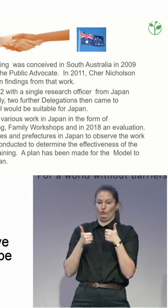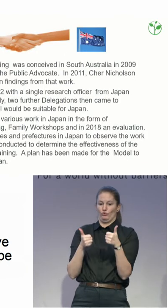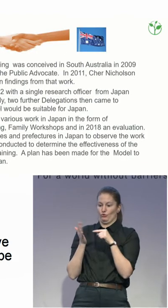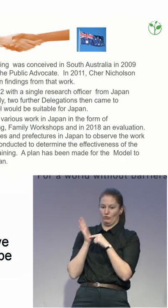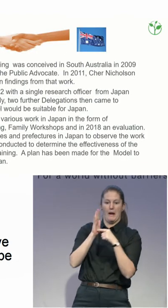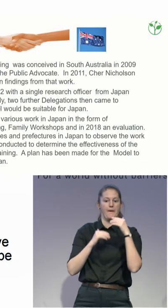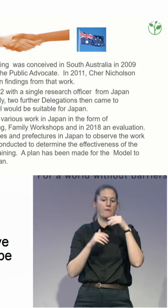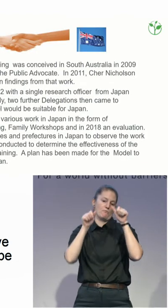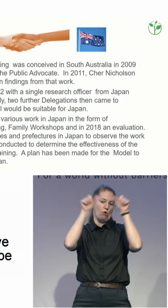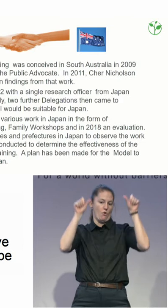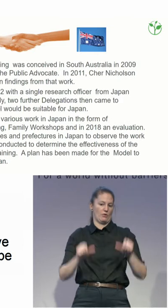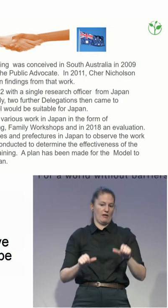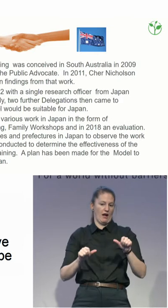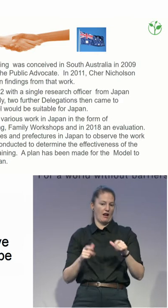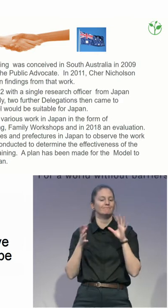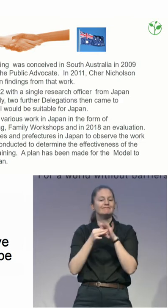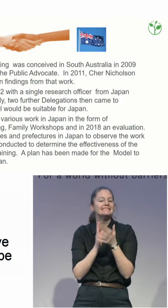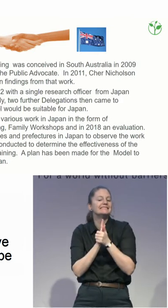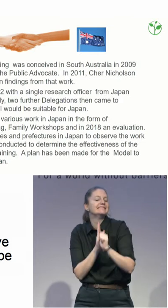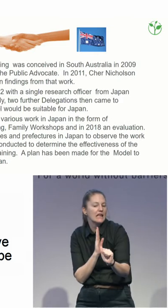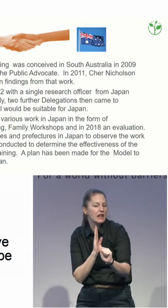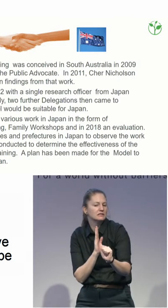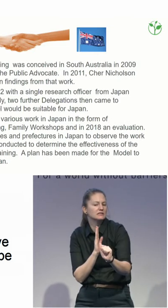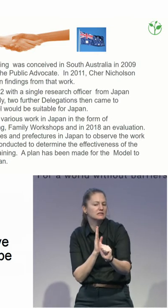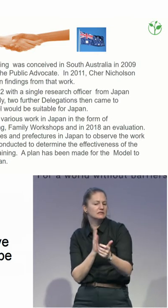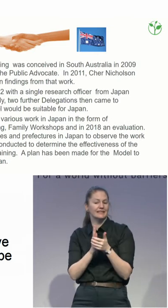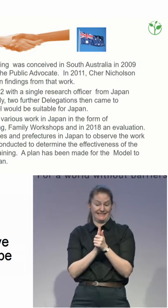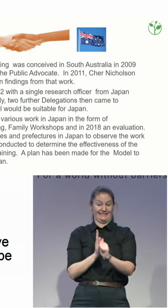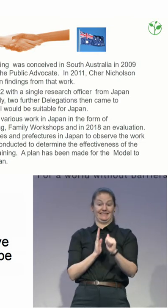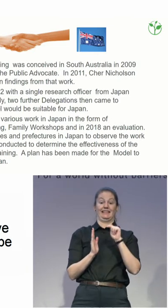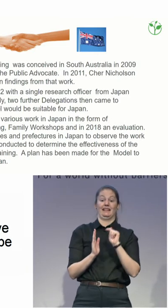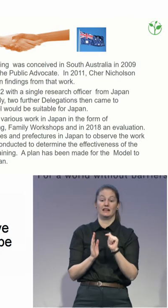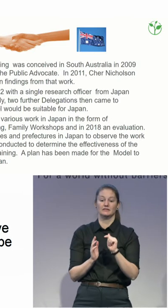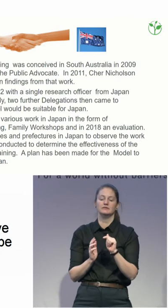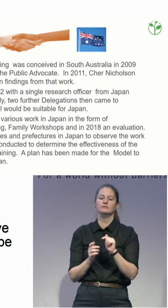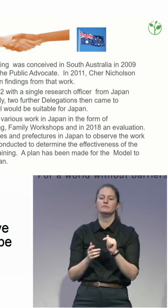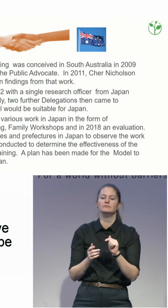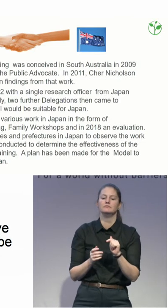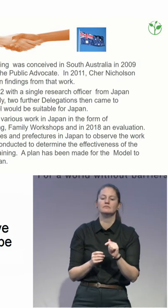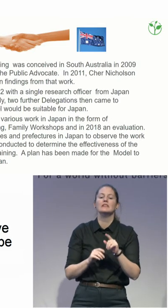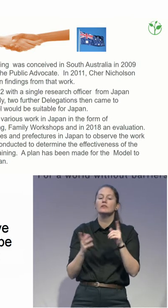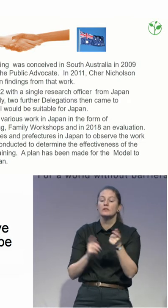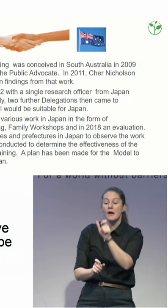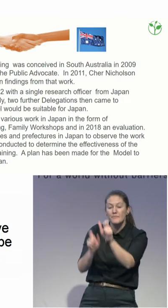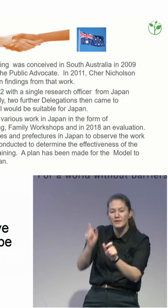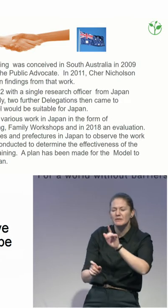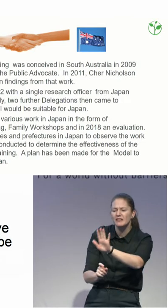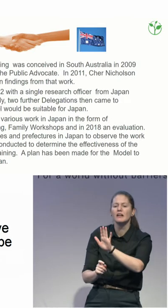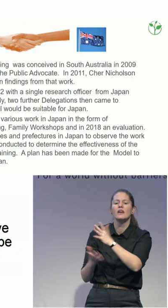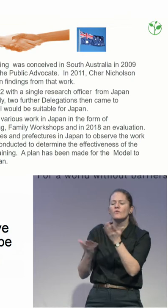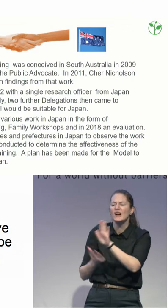people need, but what people want. The program also looks at all possibilities